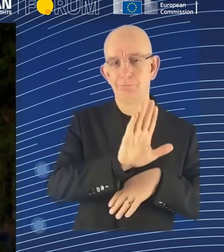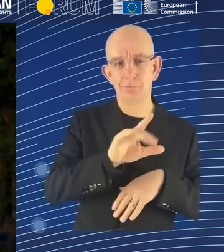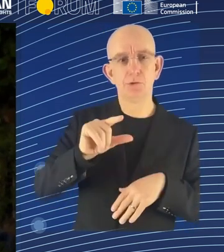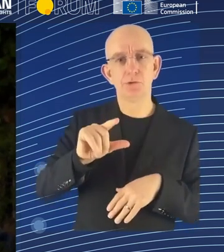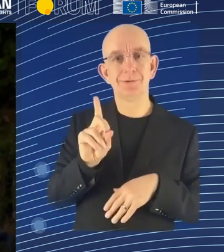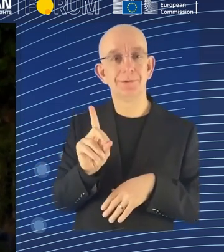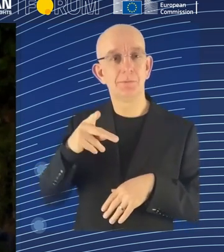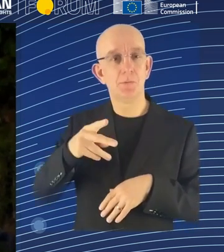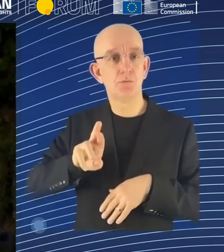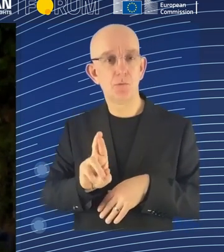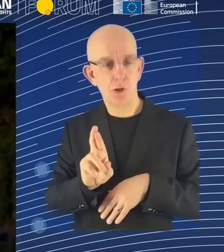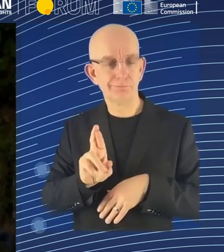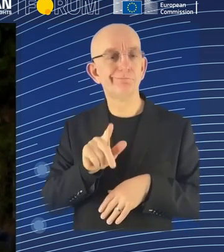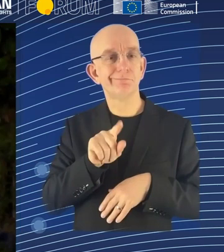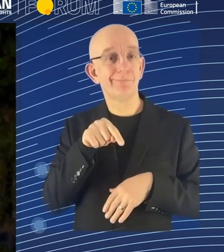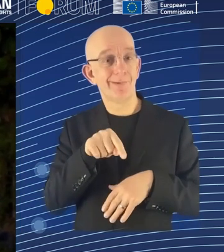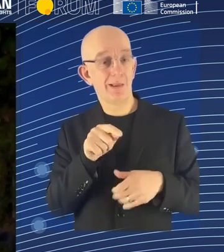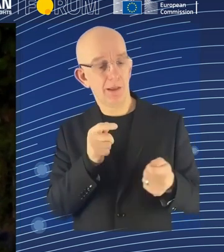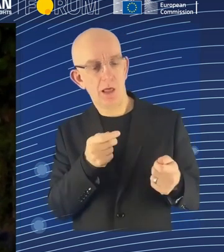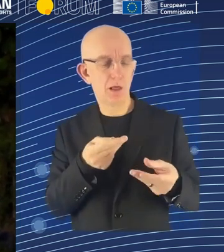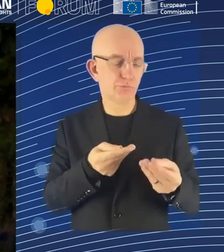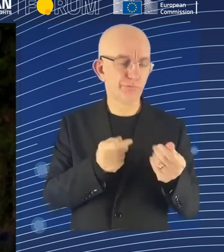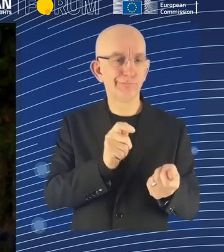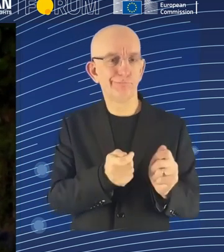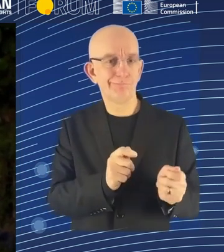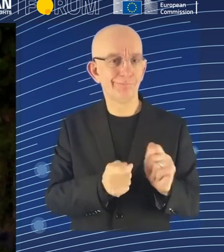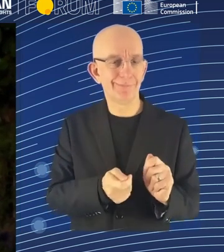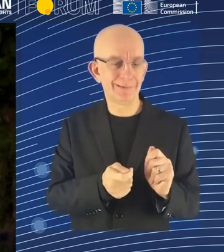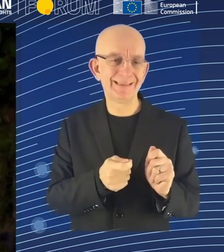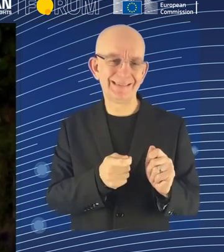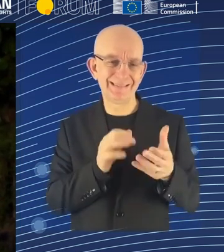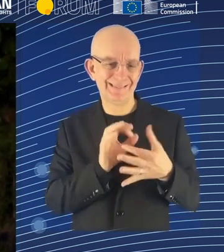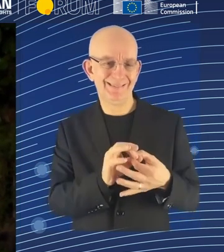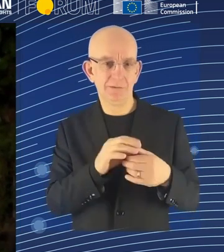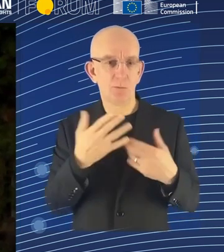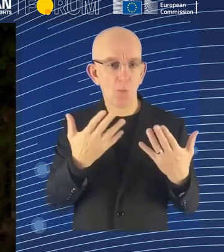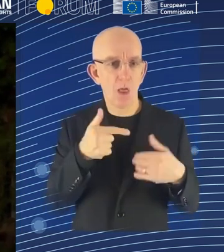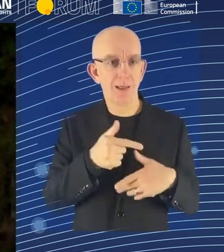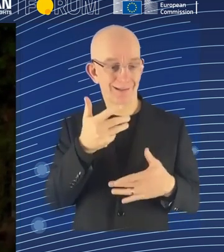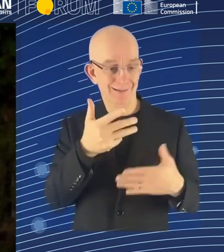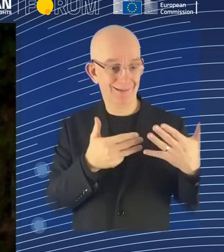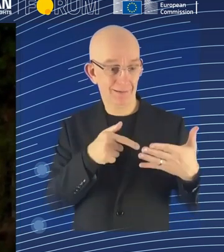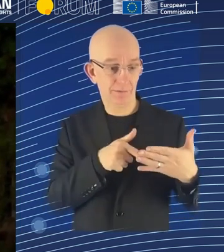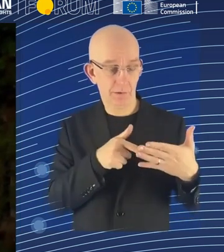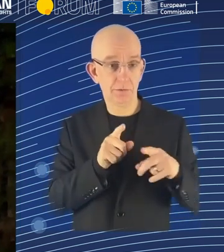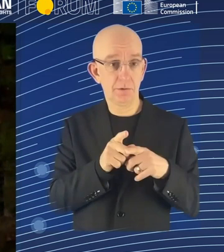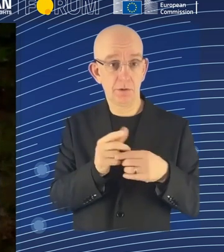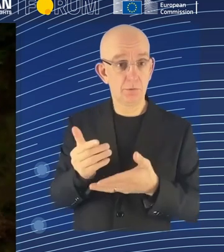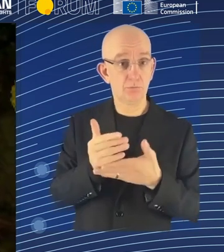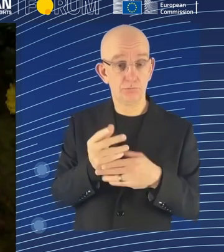workplaces across the entire spectrum. Right. And the AI Act certainly doesn't fill that gap. Yeah, yeah. Great. Thank you. Okay.